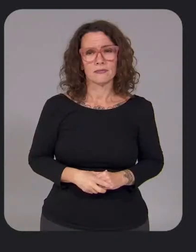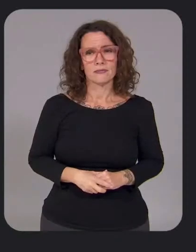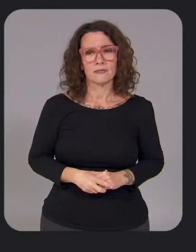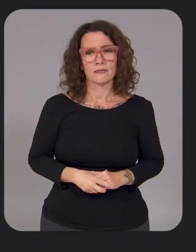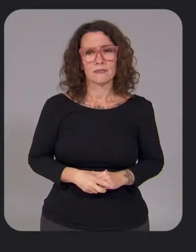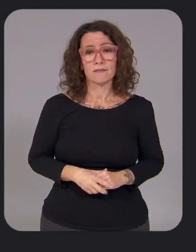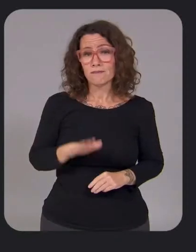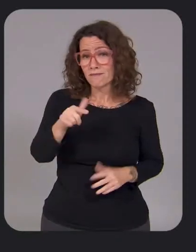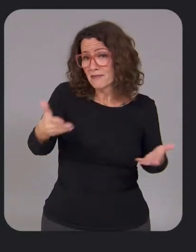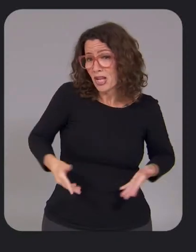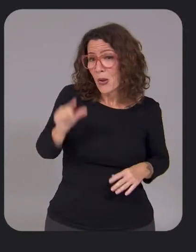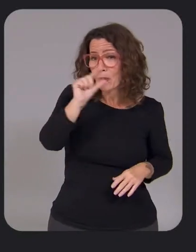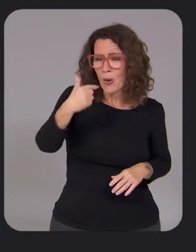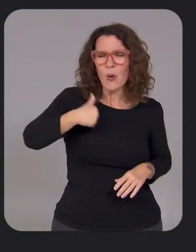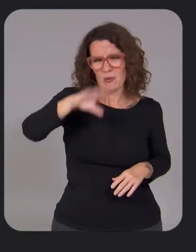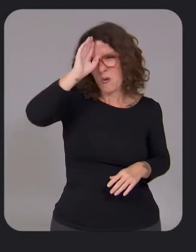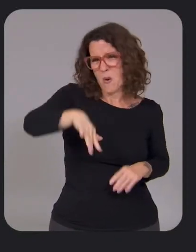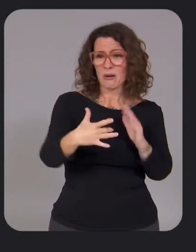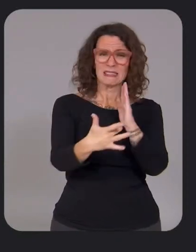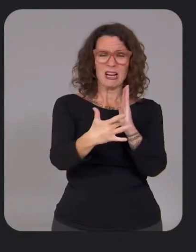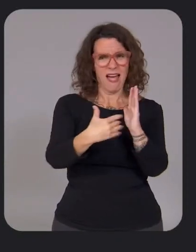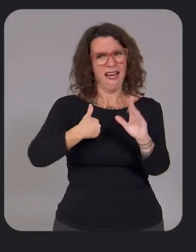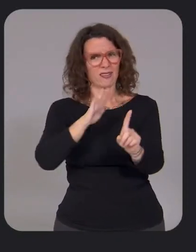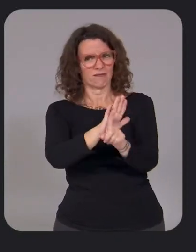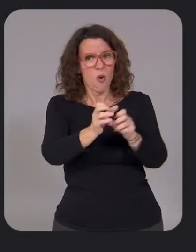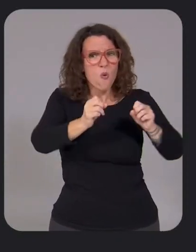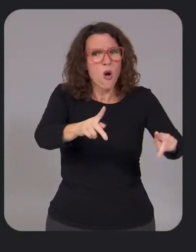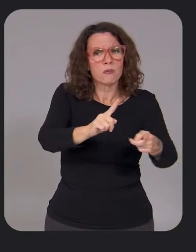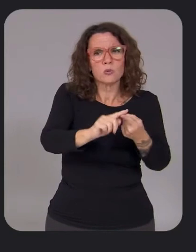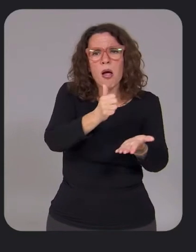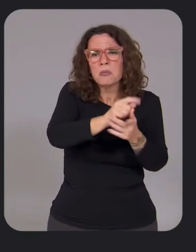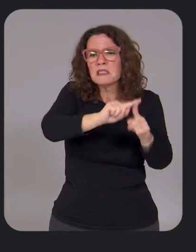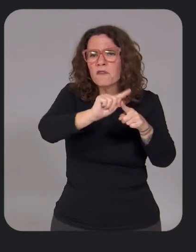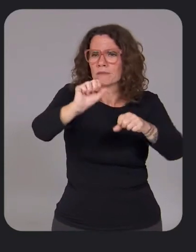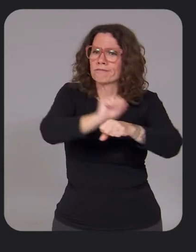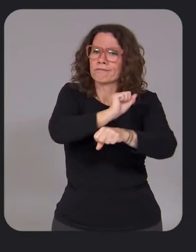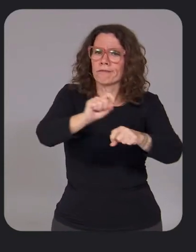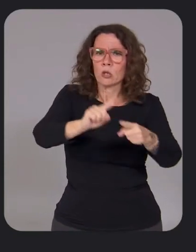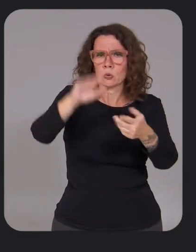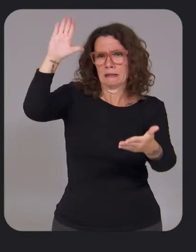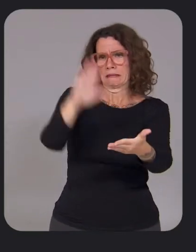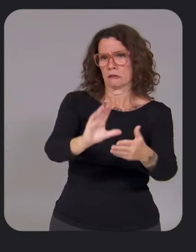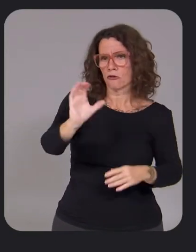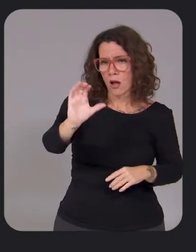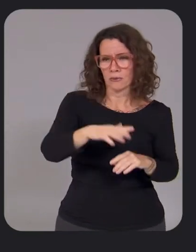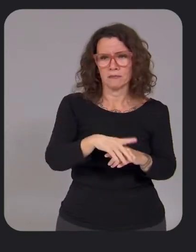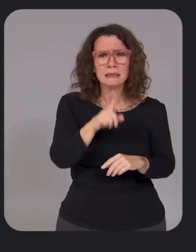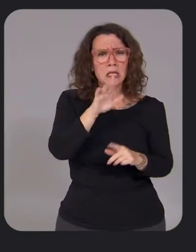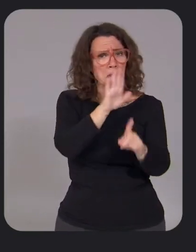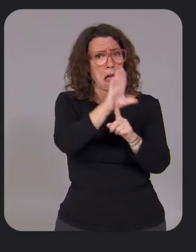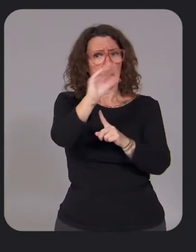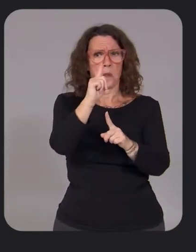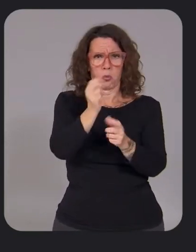At Google we believe technology has a unique opportunity to help different types of industries decarbonize, particularly those with the